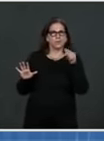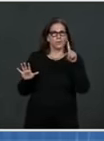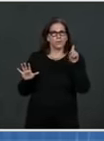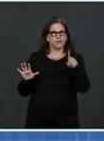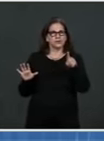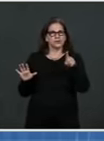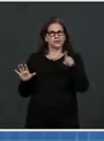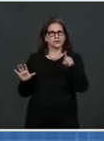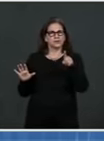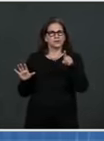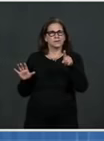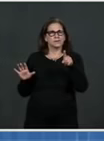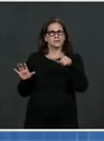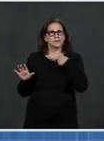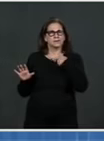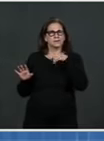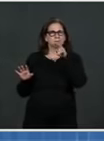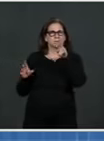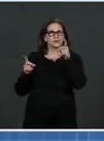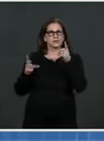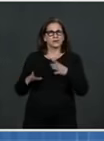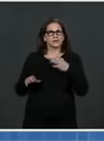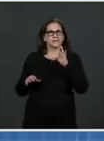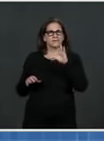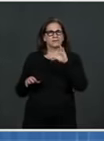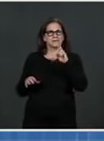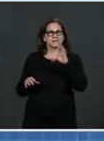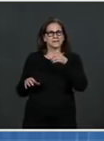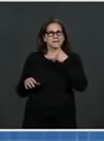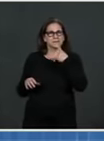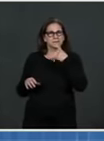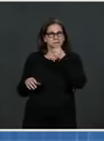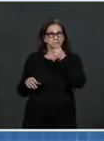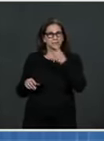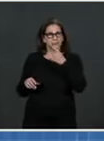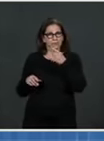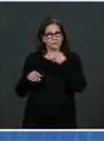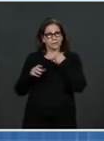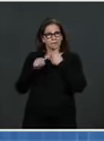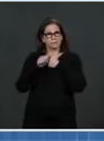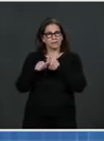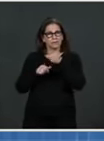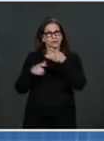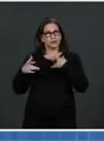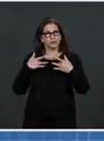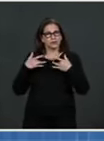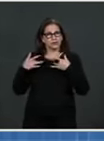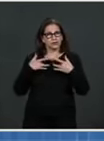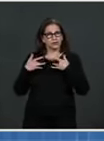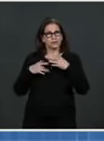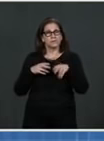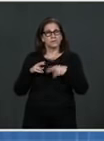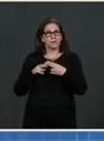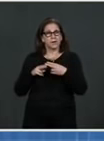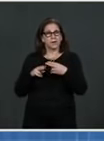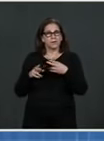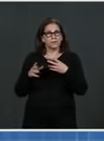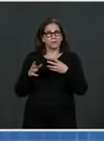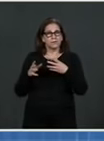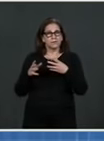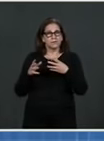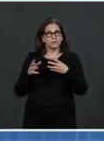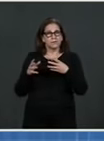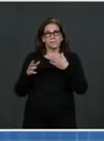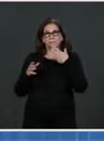and ask, if I heard you correctly, you said you're concerned about impending doom. What is it that you saw in the data that is